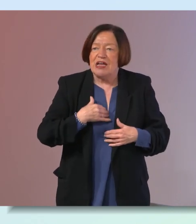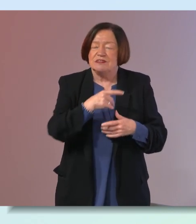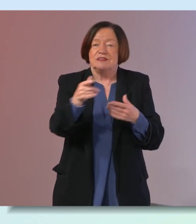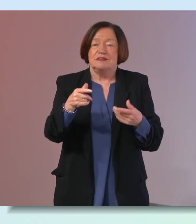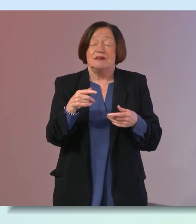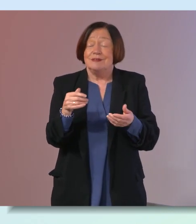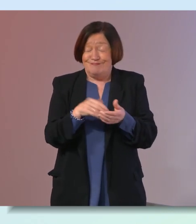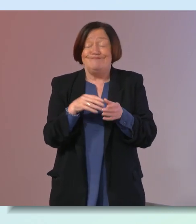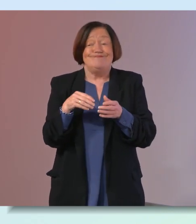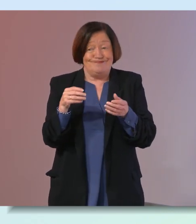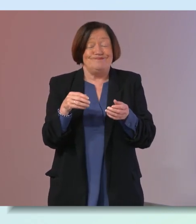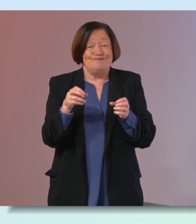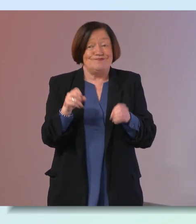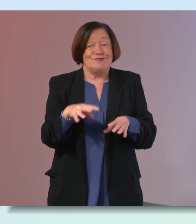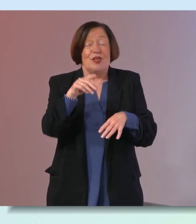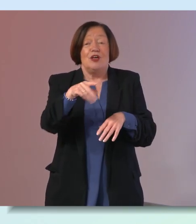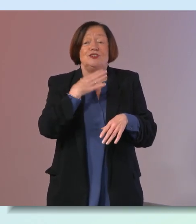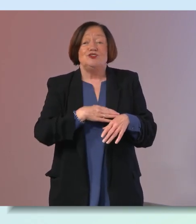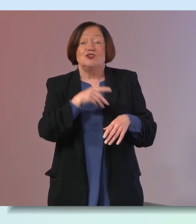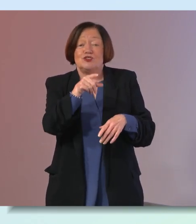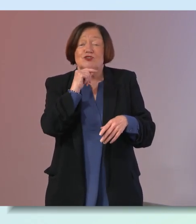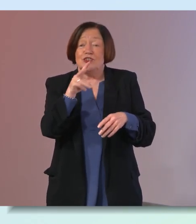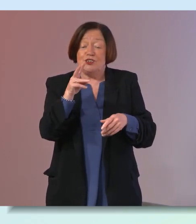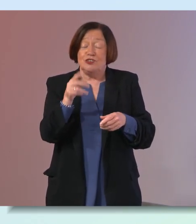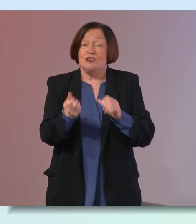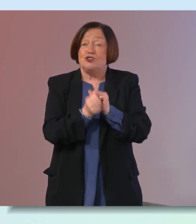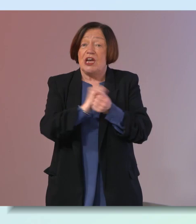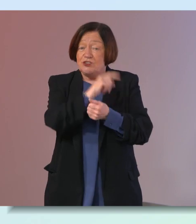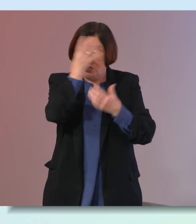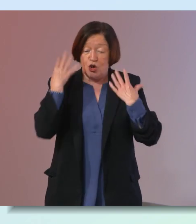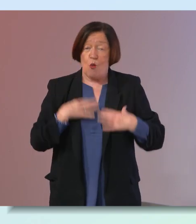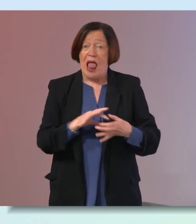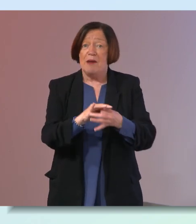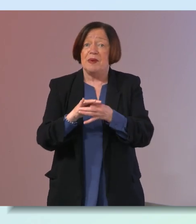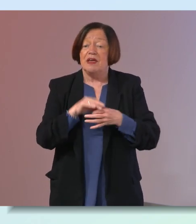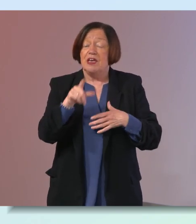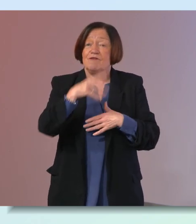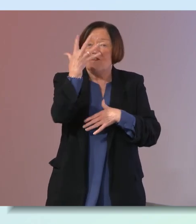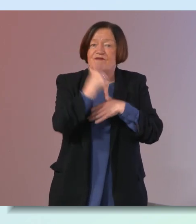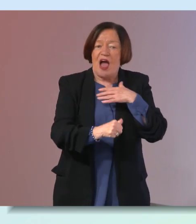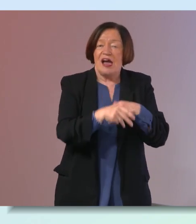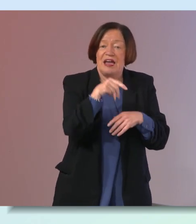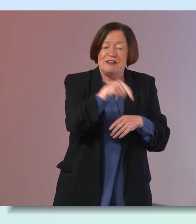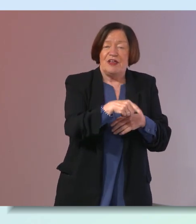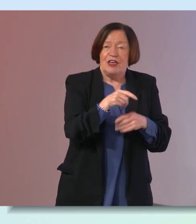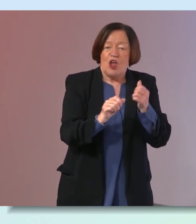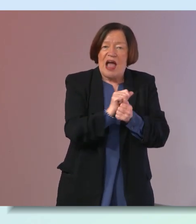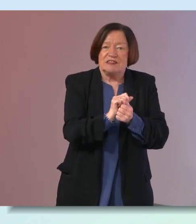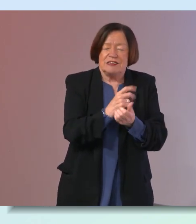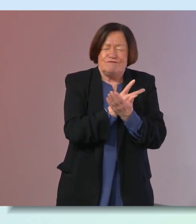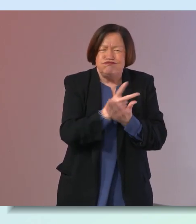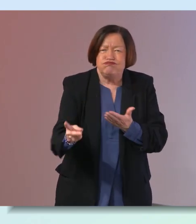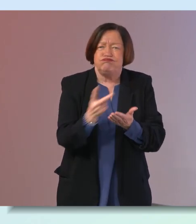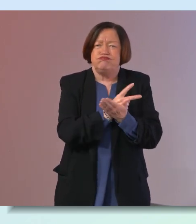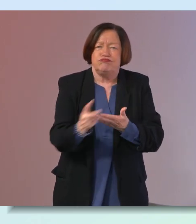absolutely and just a change in well-being so if you're finding that your activities are exhausting